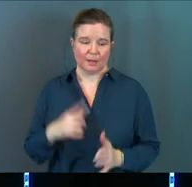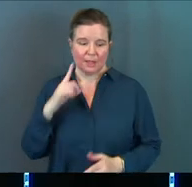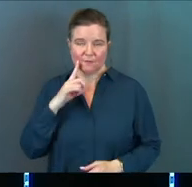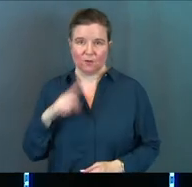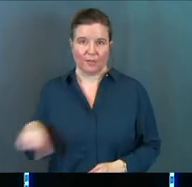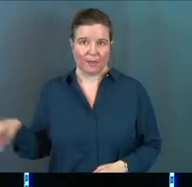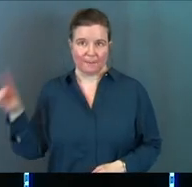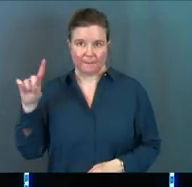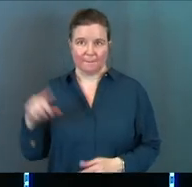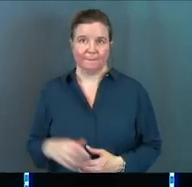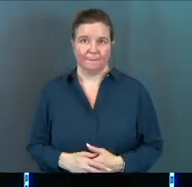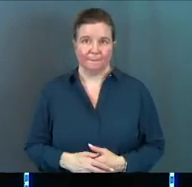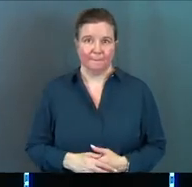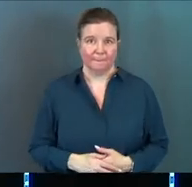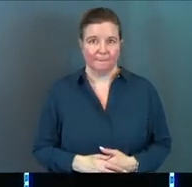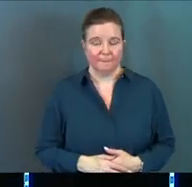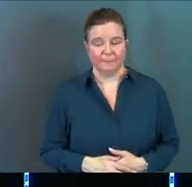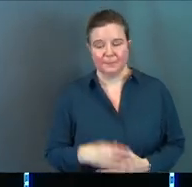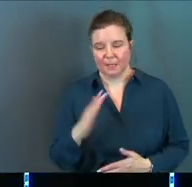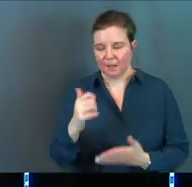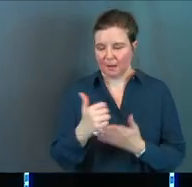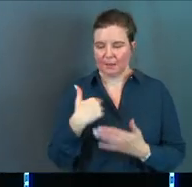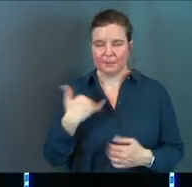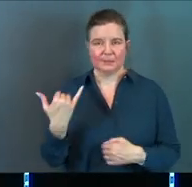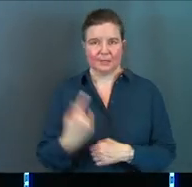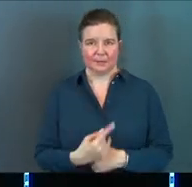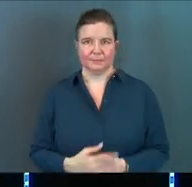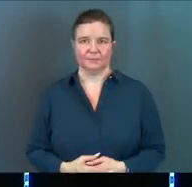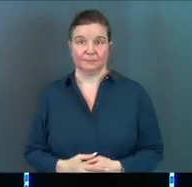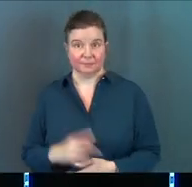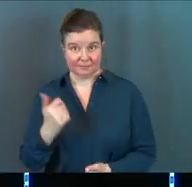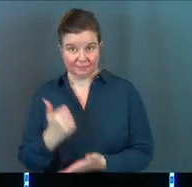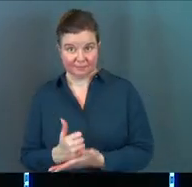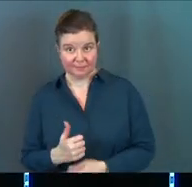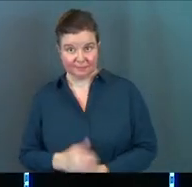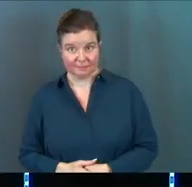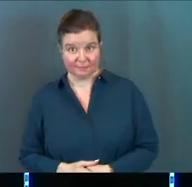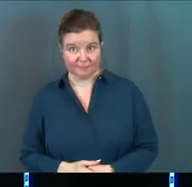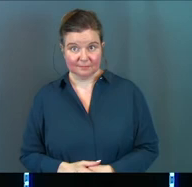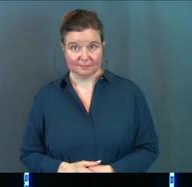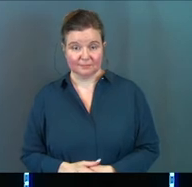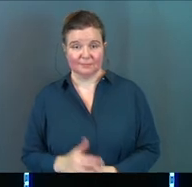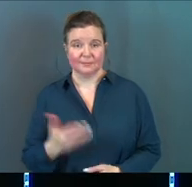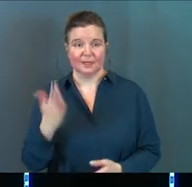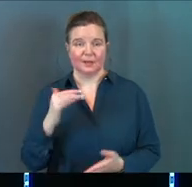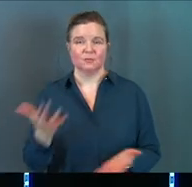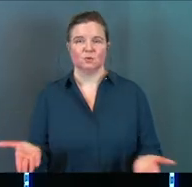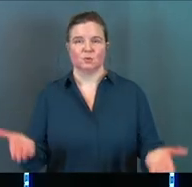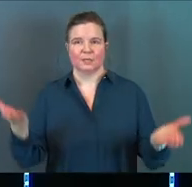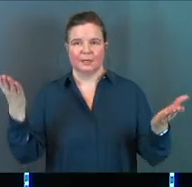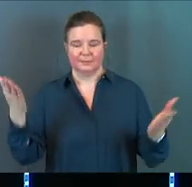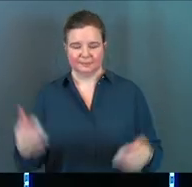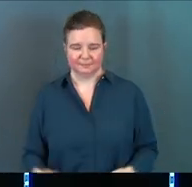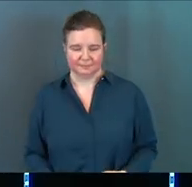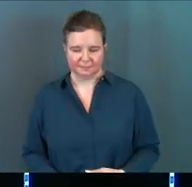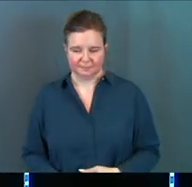that for them. God help us today. Amen? God help us. Would you stand?